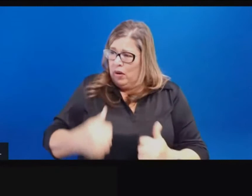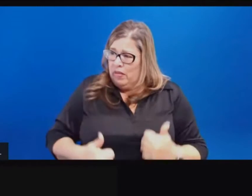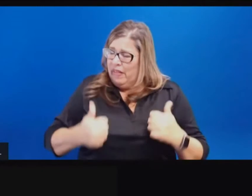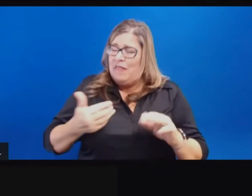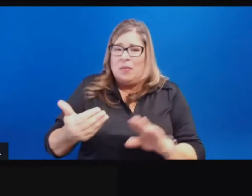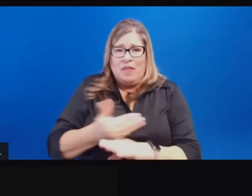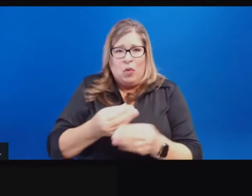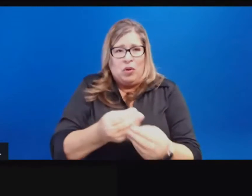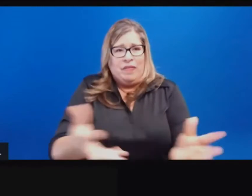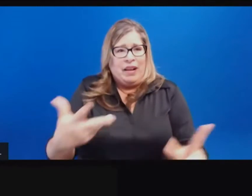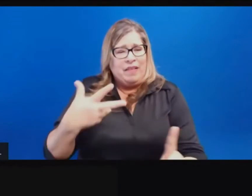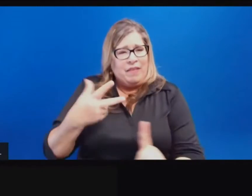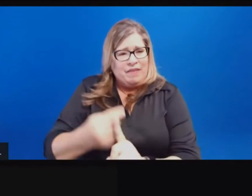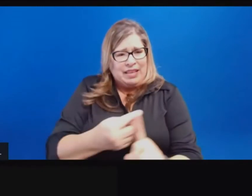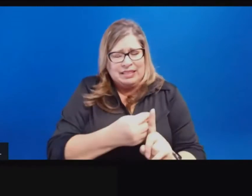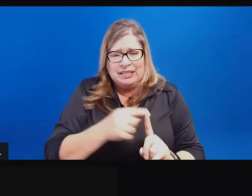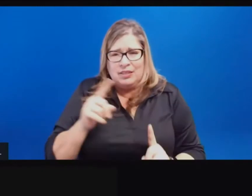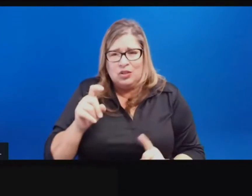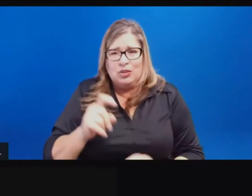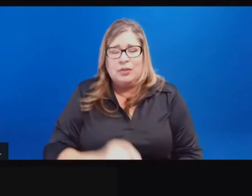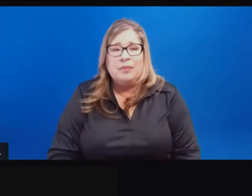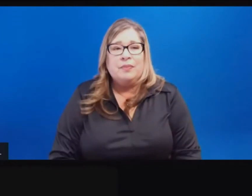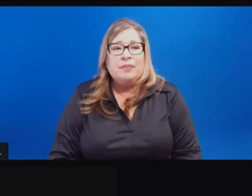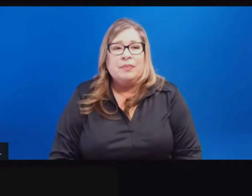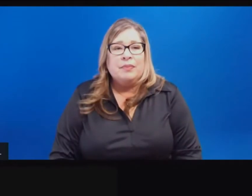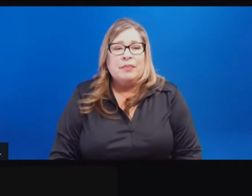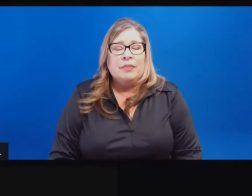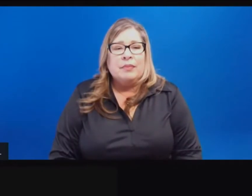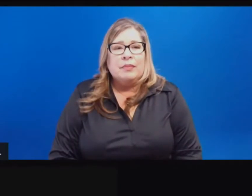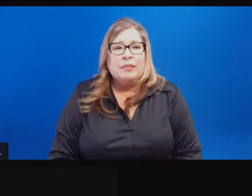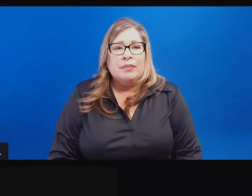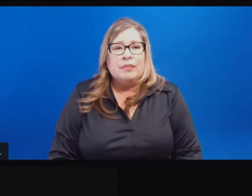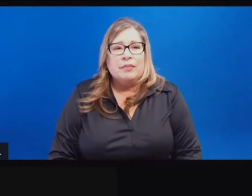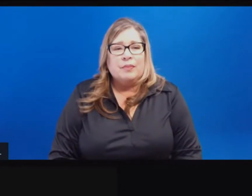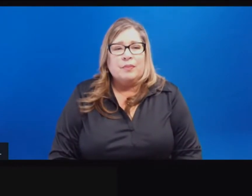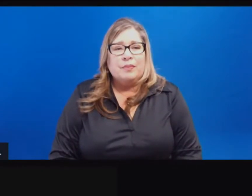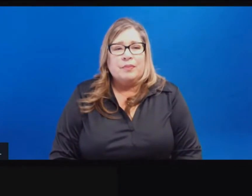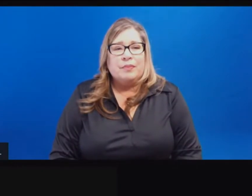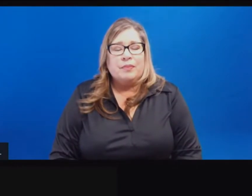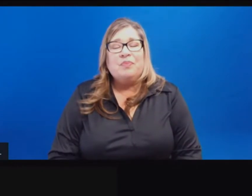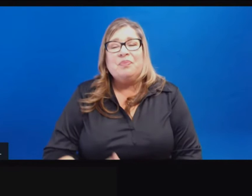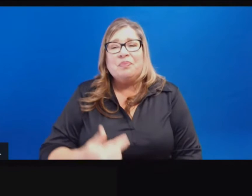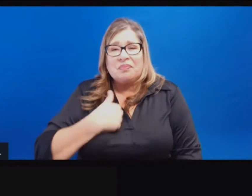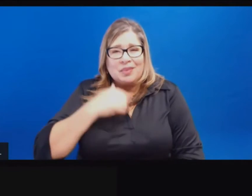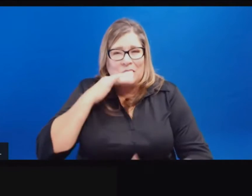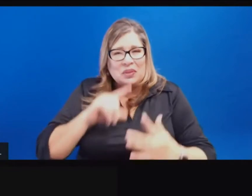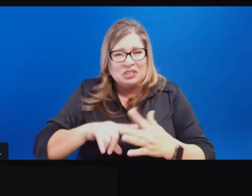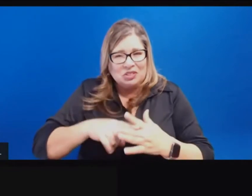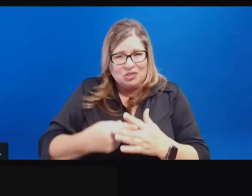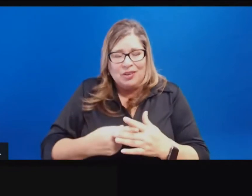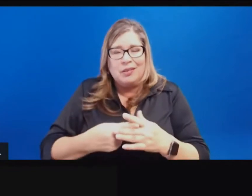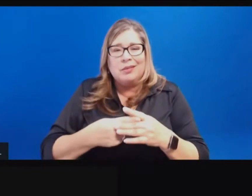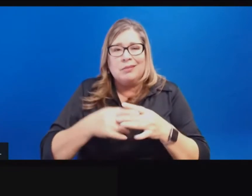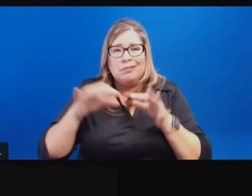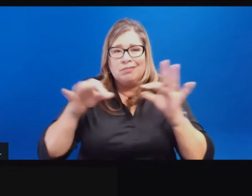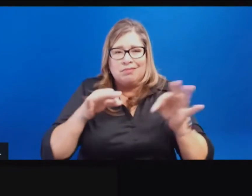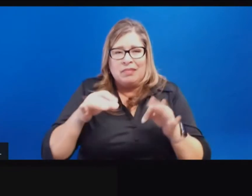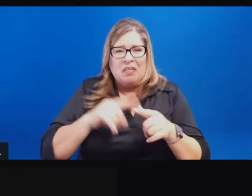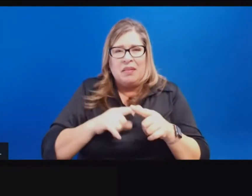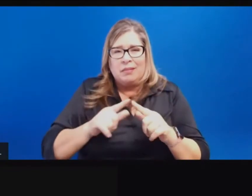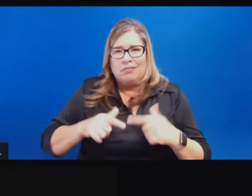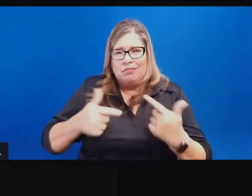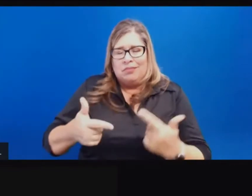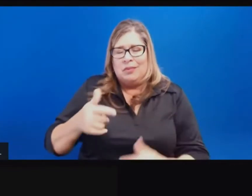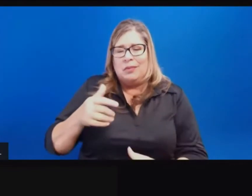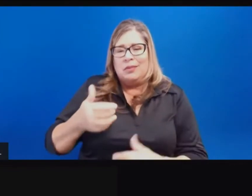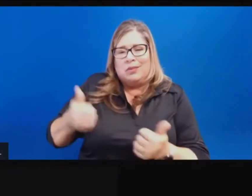Yeah, I'll start on this question and turn it over to secretary Richardson for any additional thoughts. Um, you know,